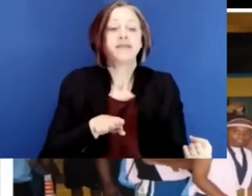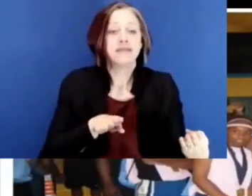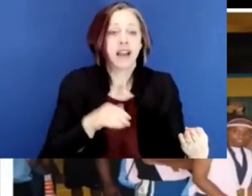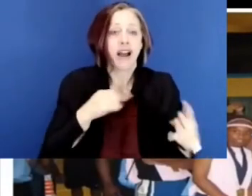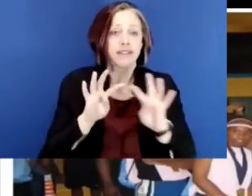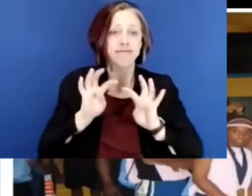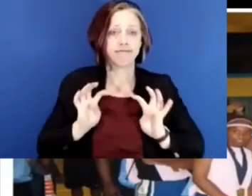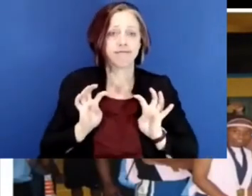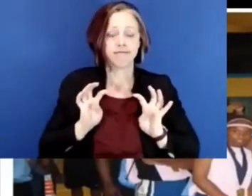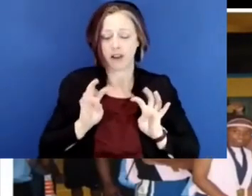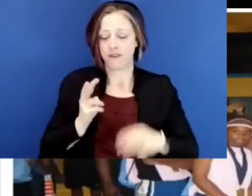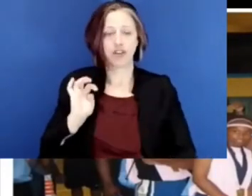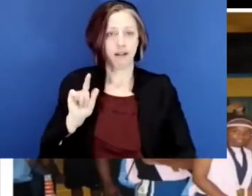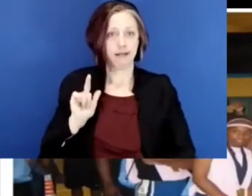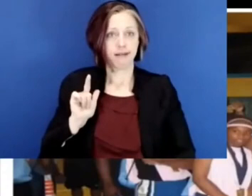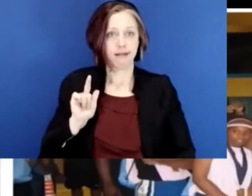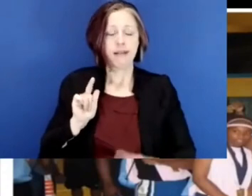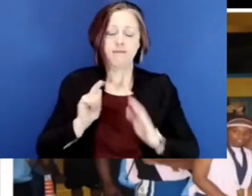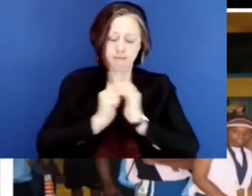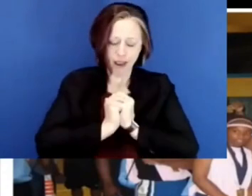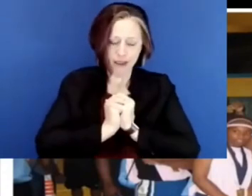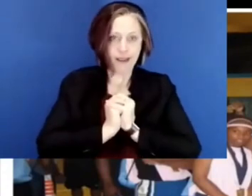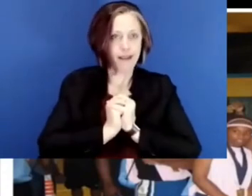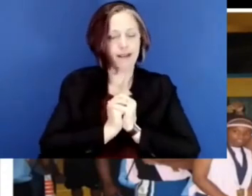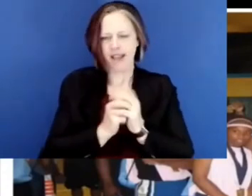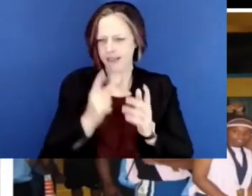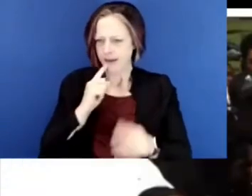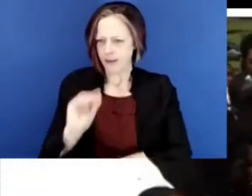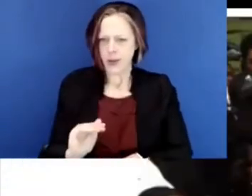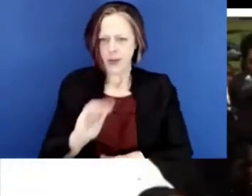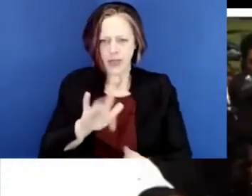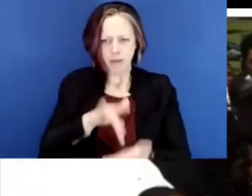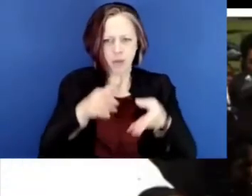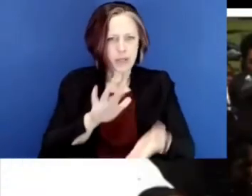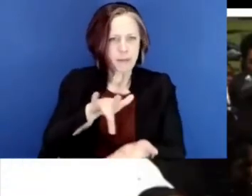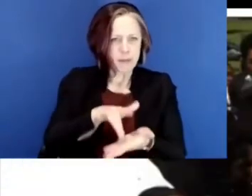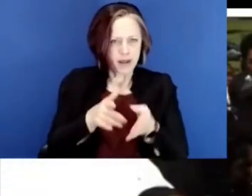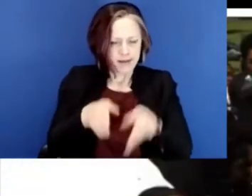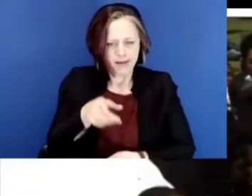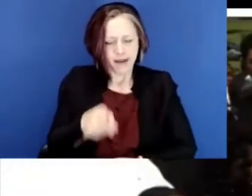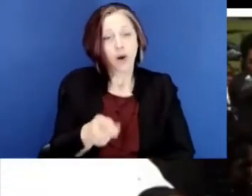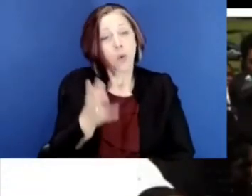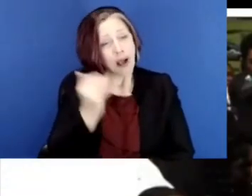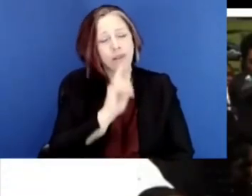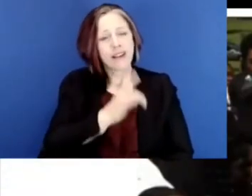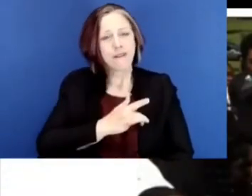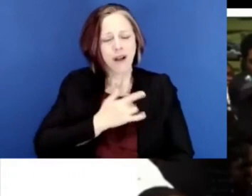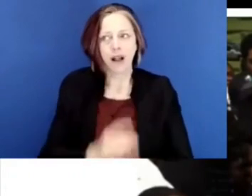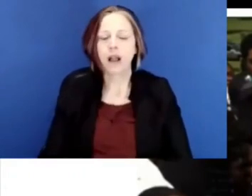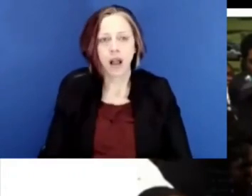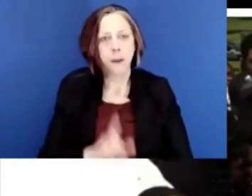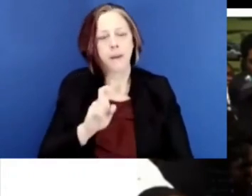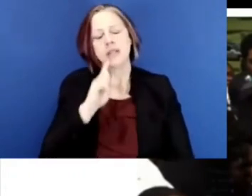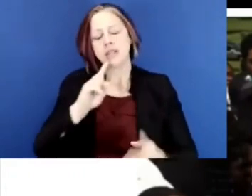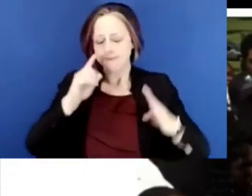races, and, um, just you name it, art crawls across the community, as you can see there. And one thing that we did that was really important